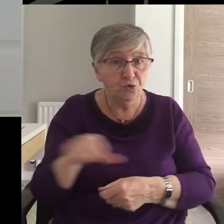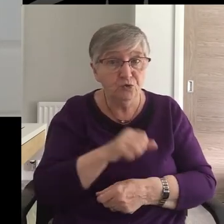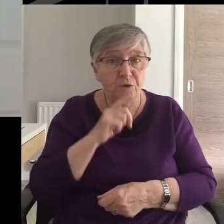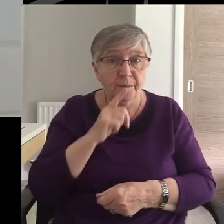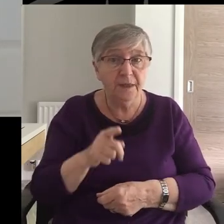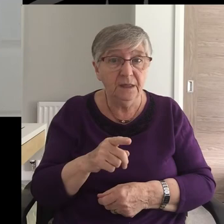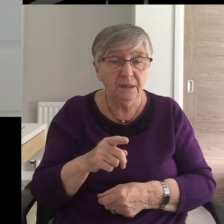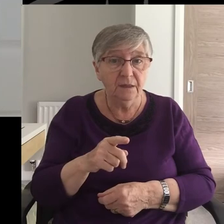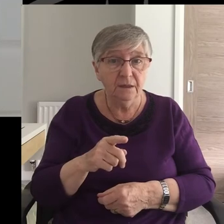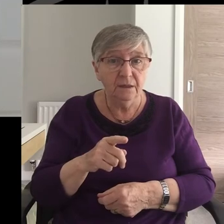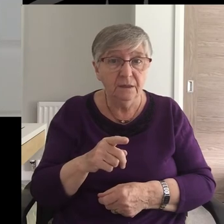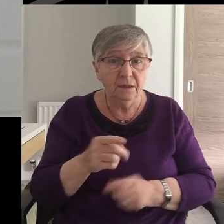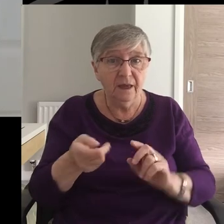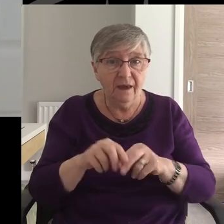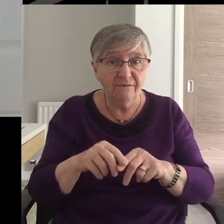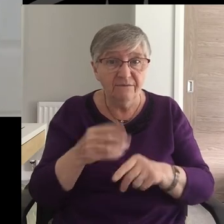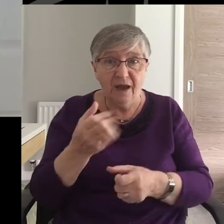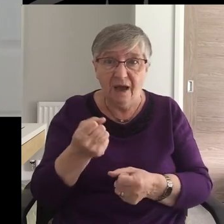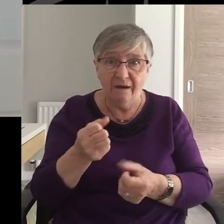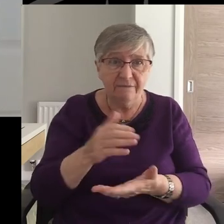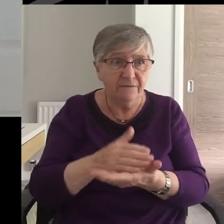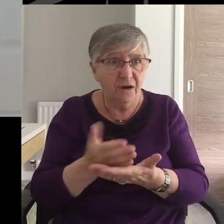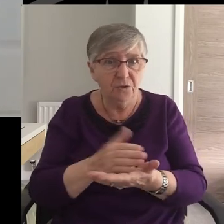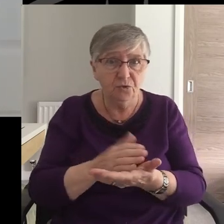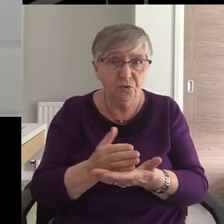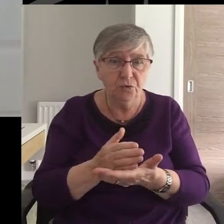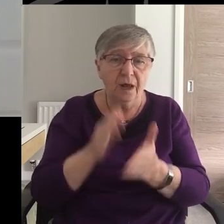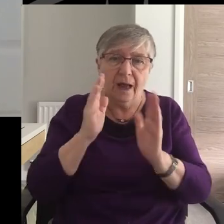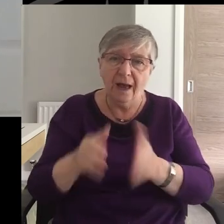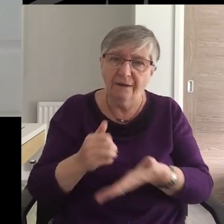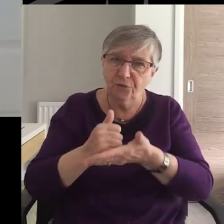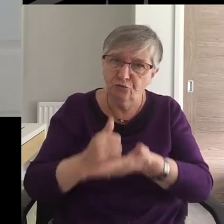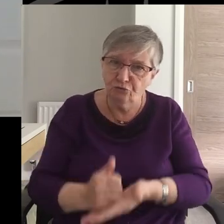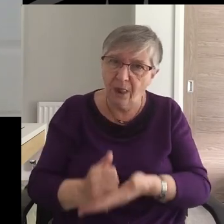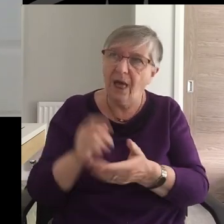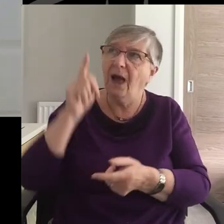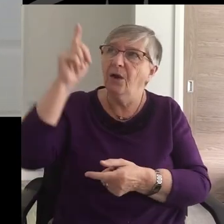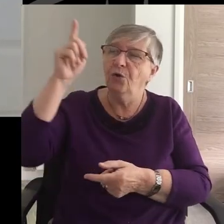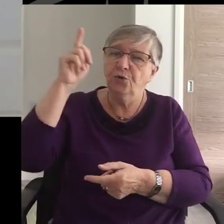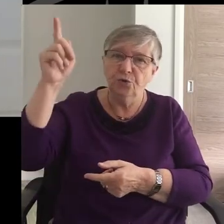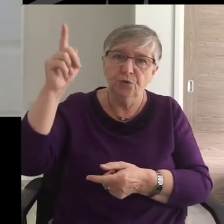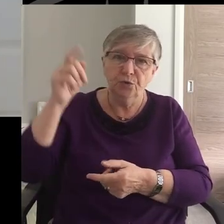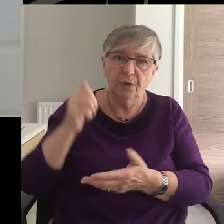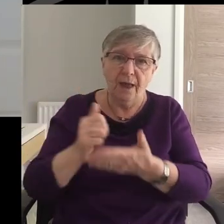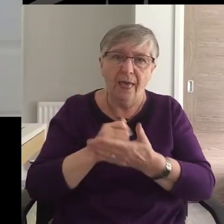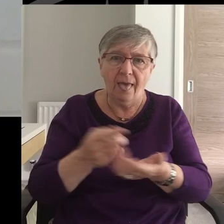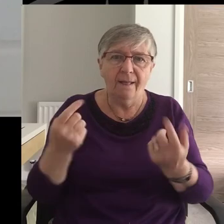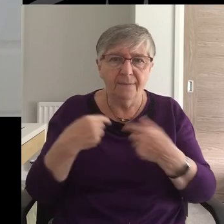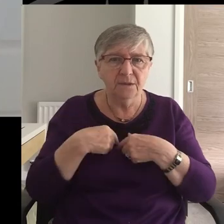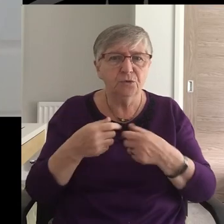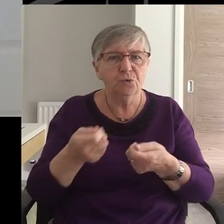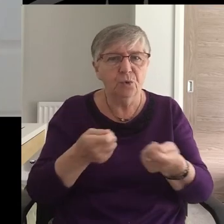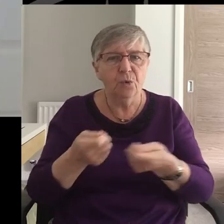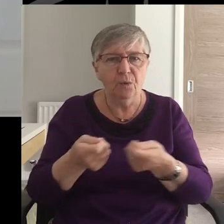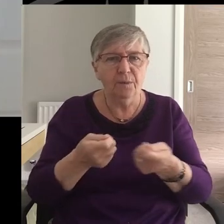Faced with uncertainty And having to rely more on you Help us to cope with this We pray